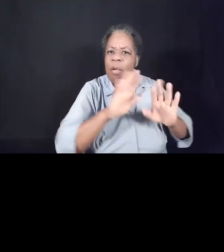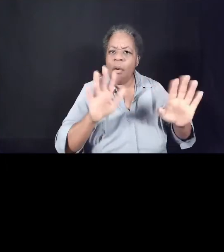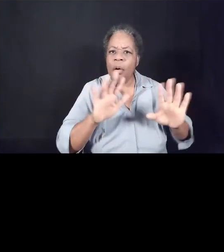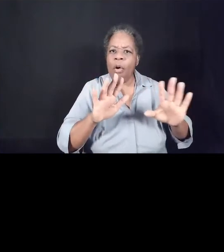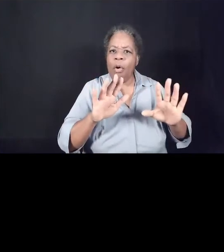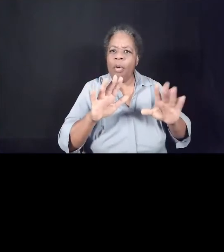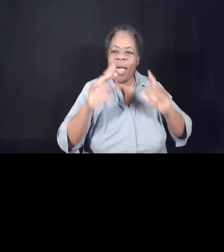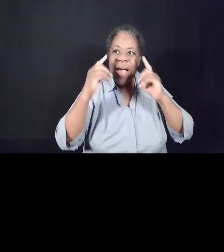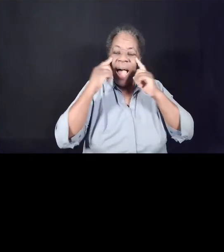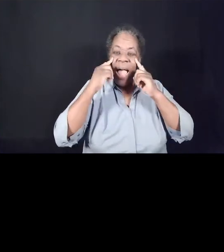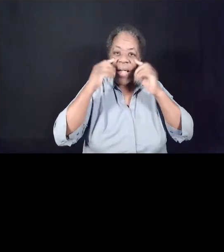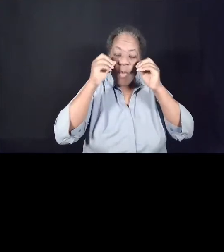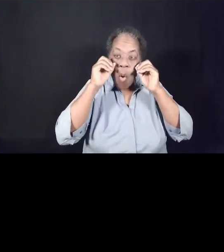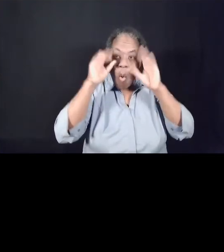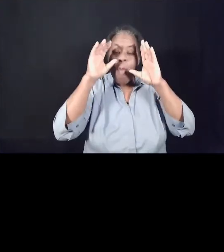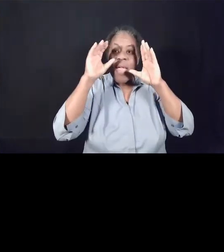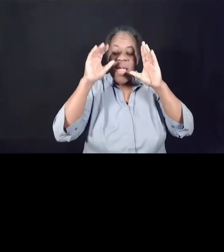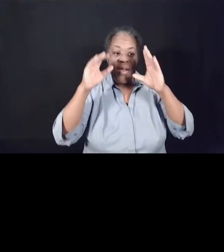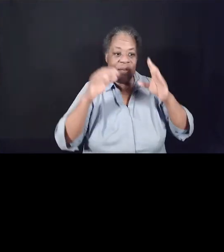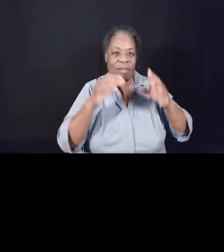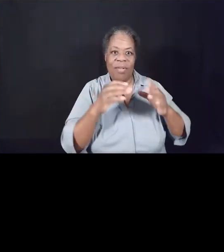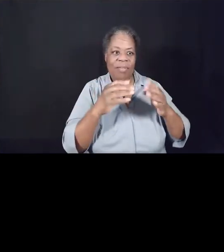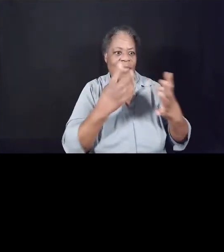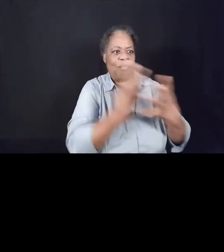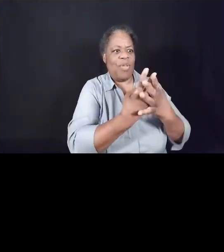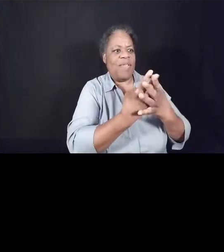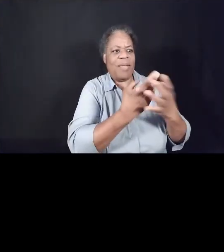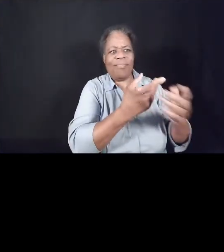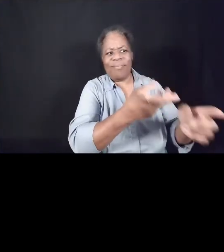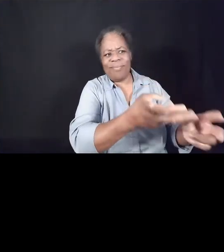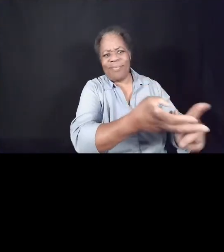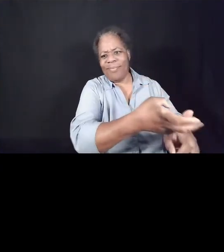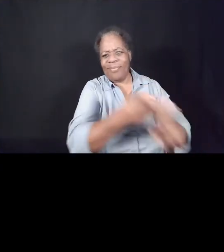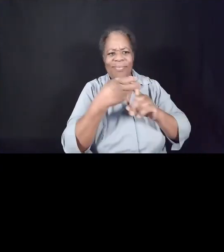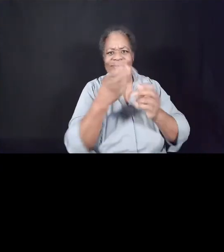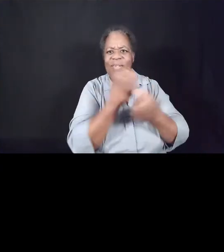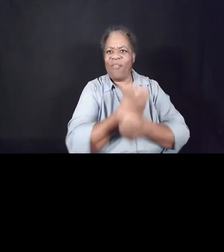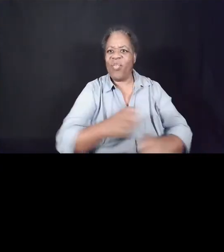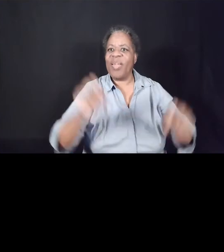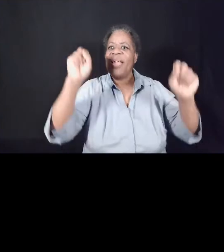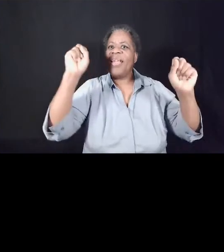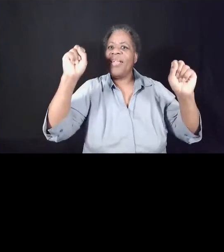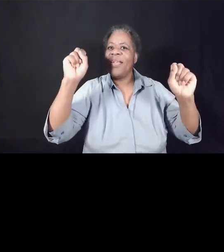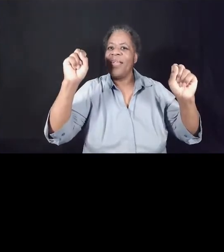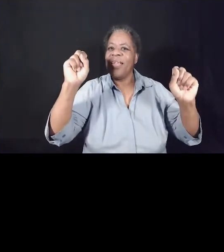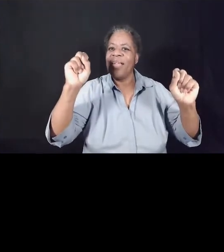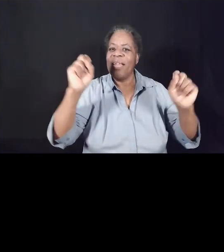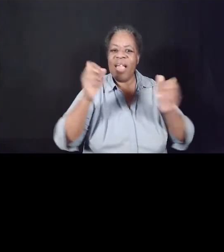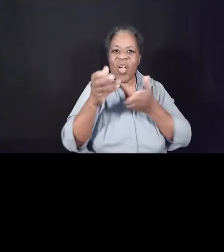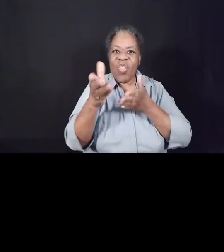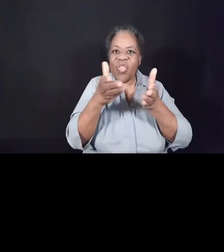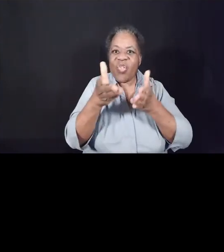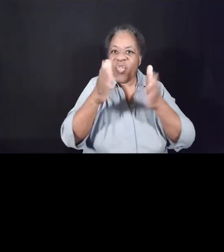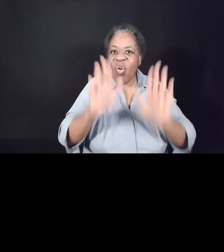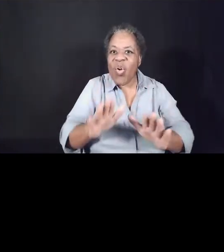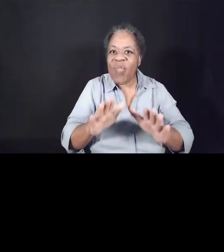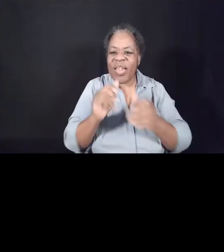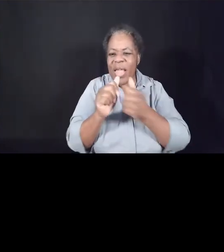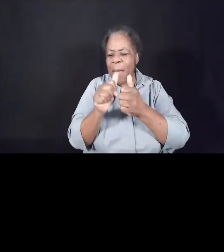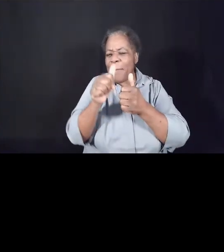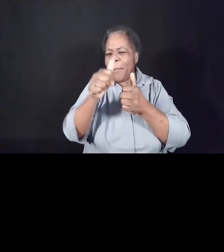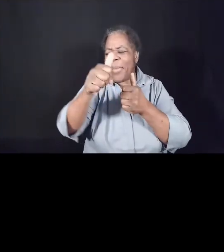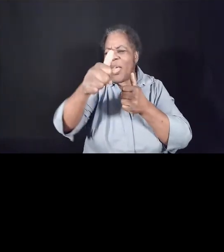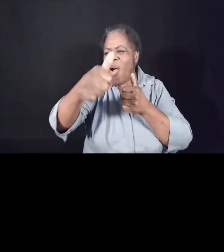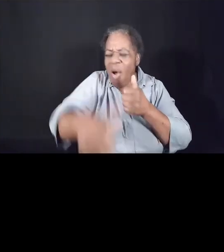blind and freeing those who are imprisoned. The servant is looking beyond the ministry of compassion